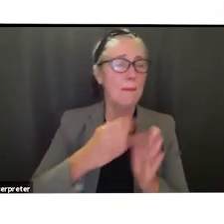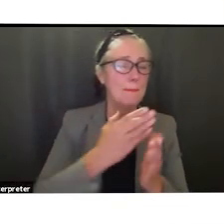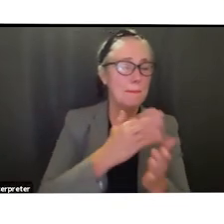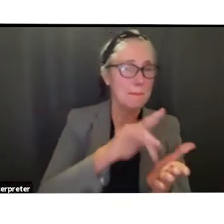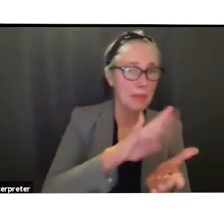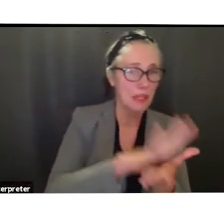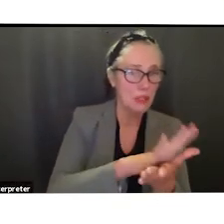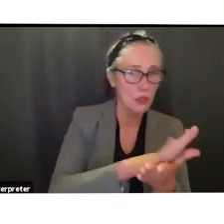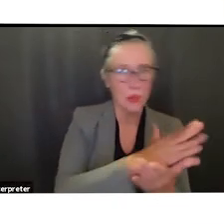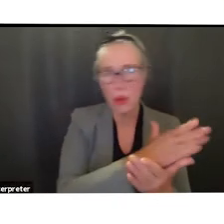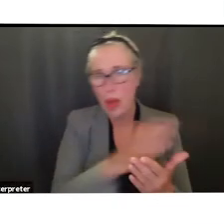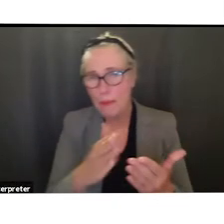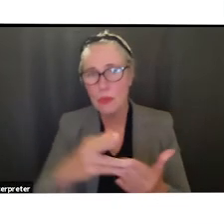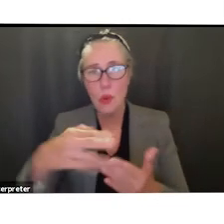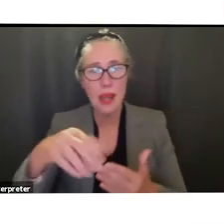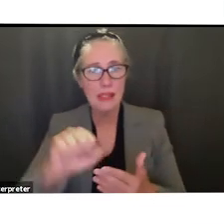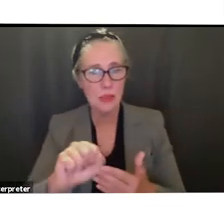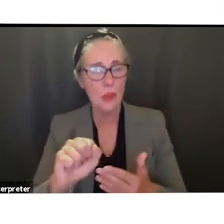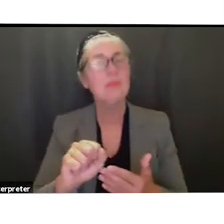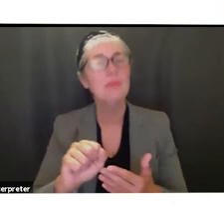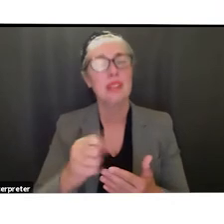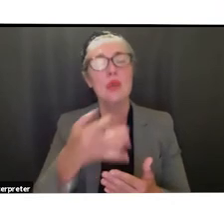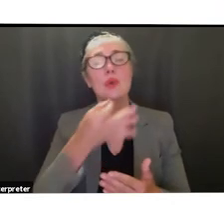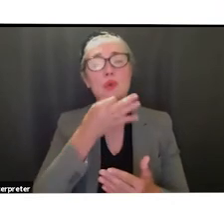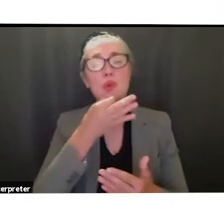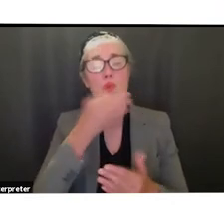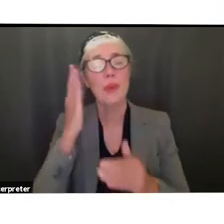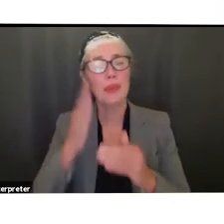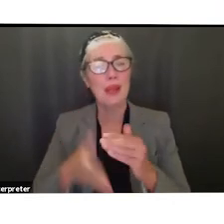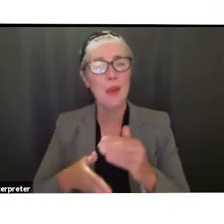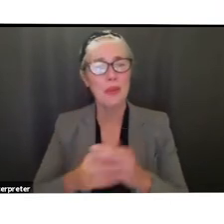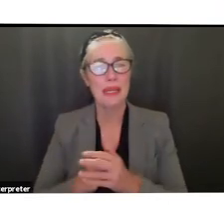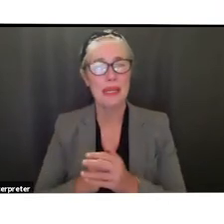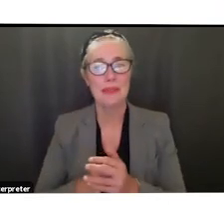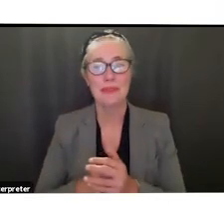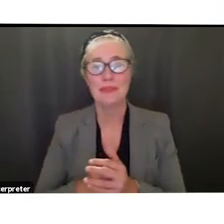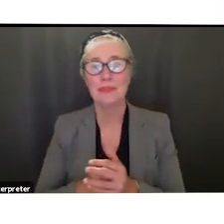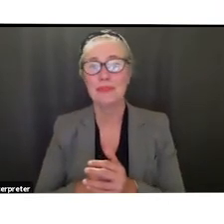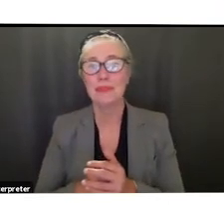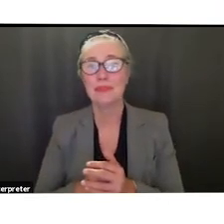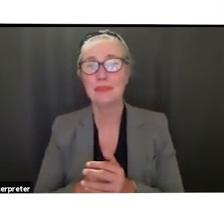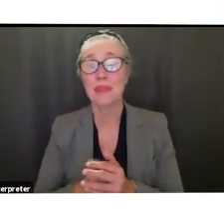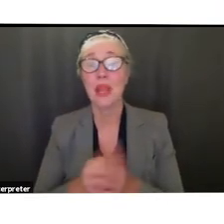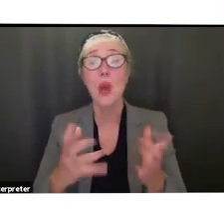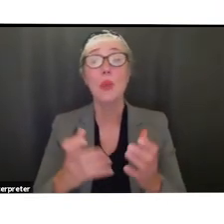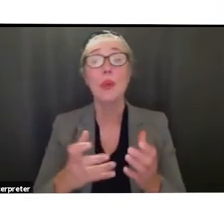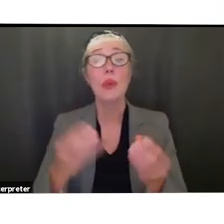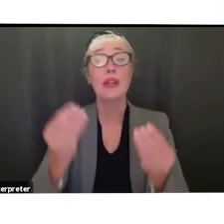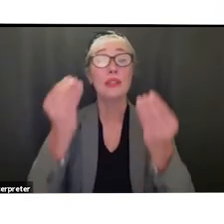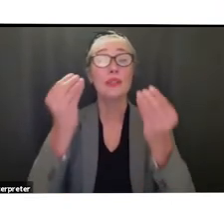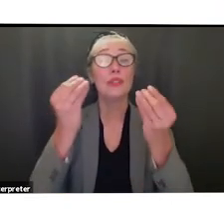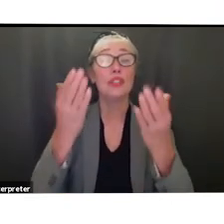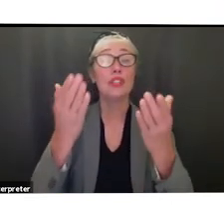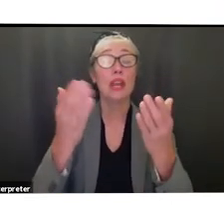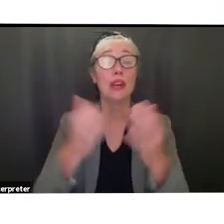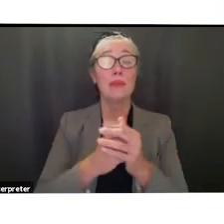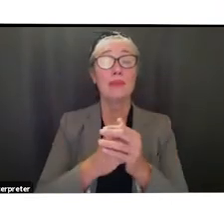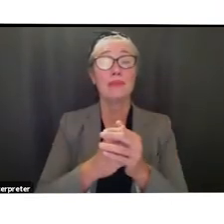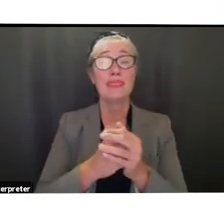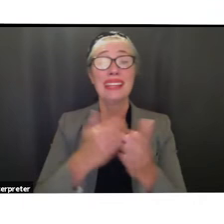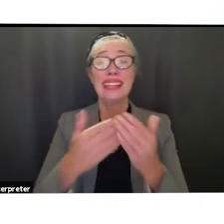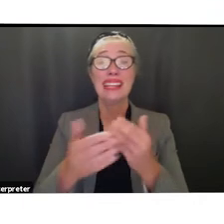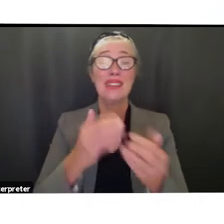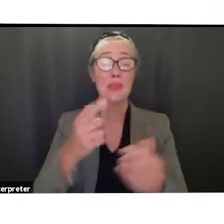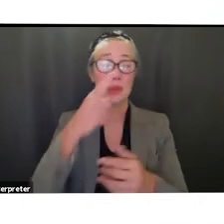being completed uh in a couple of weeks we also wanted to share with you uh these extended although summer school is